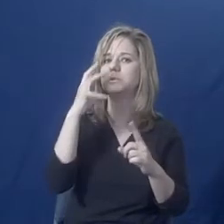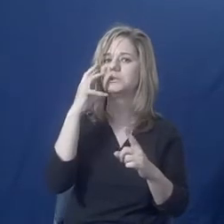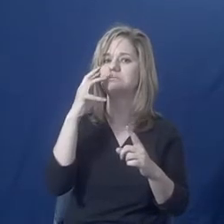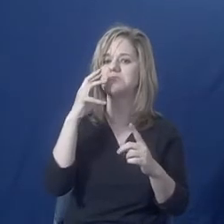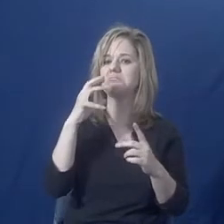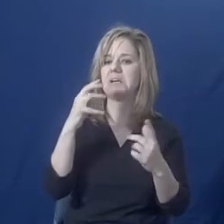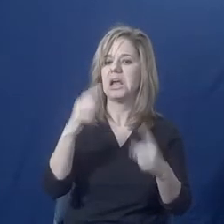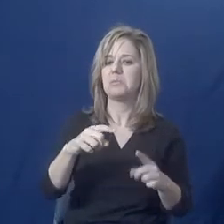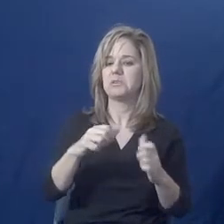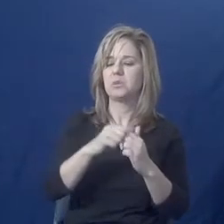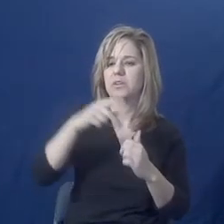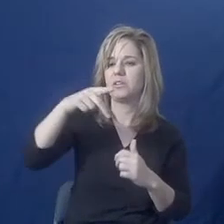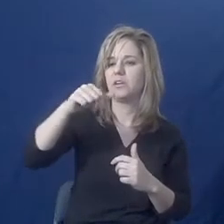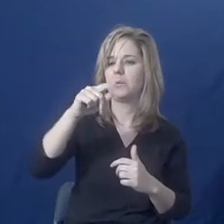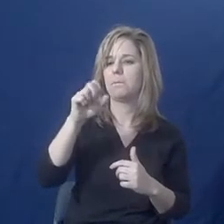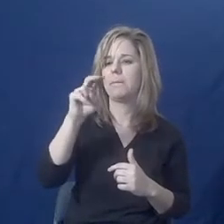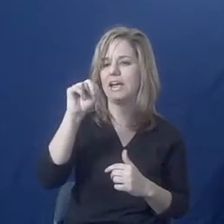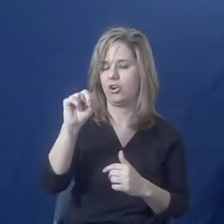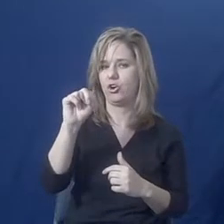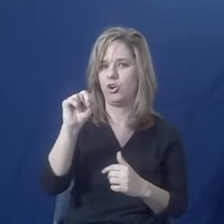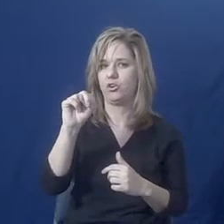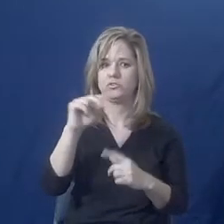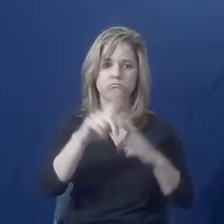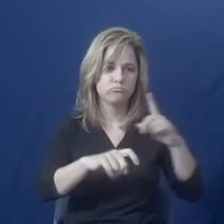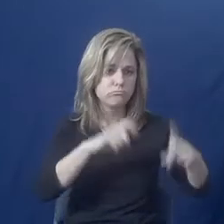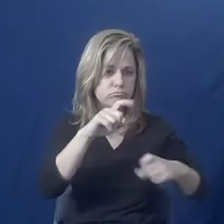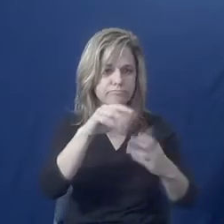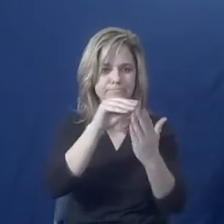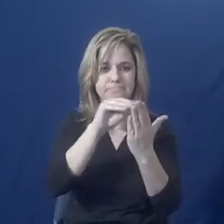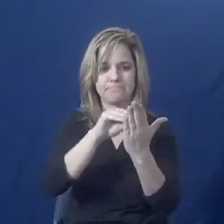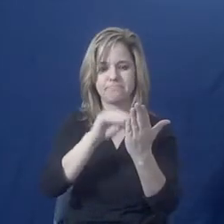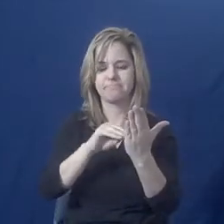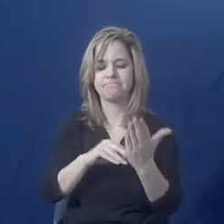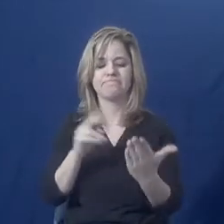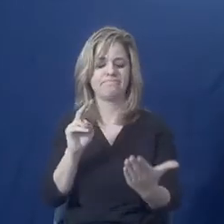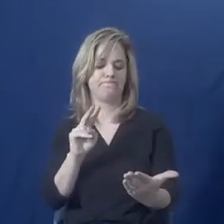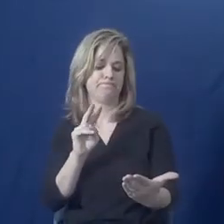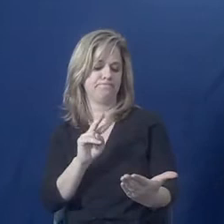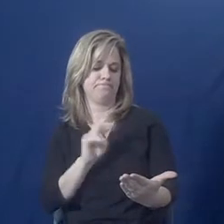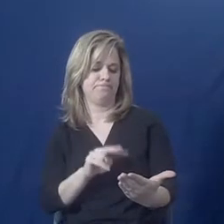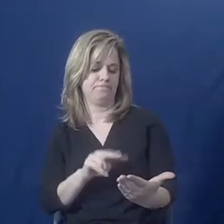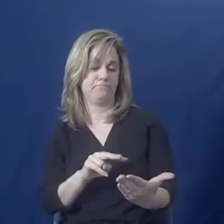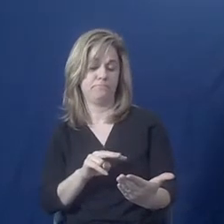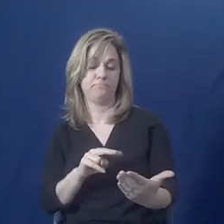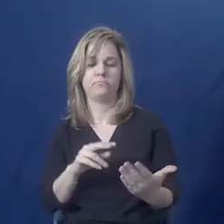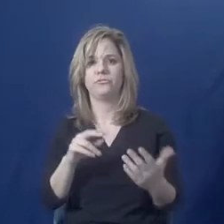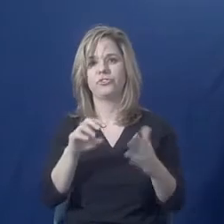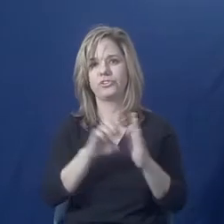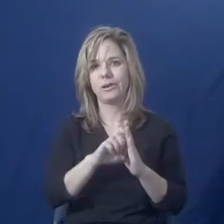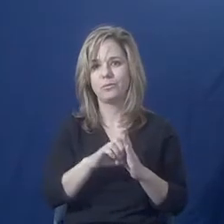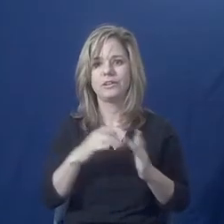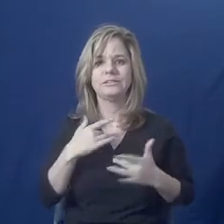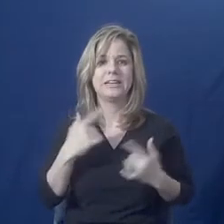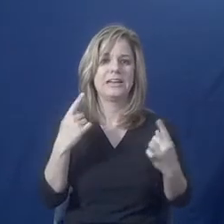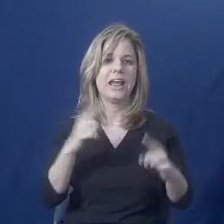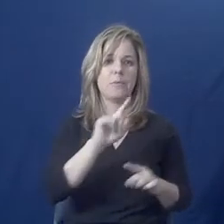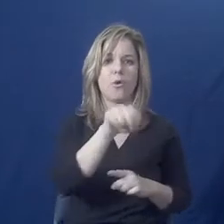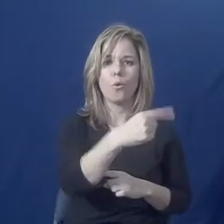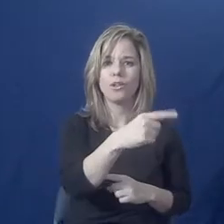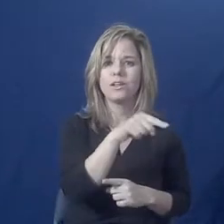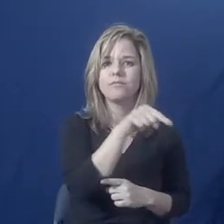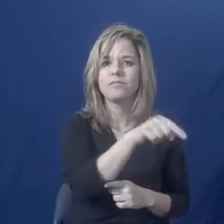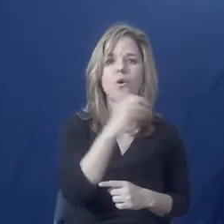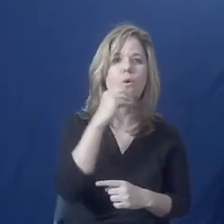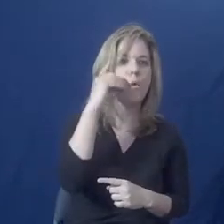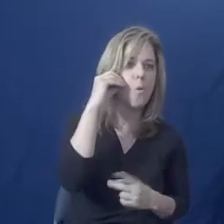what are the patterns. Is it happen only at home? Does it happen only in a certain room